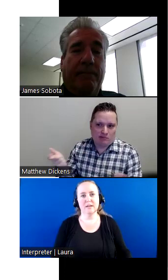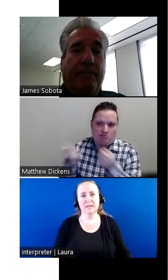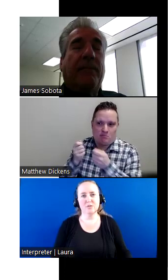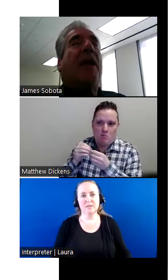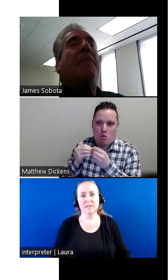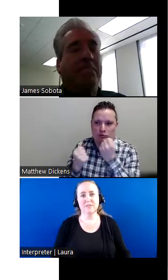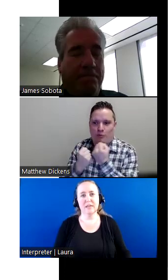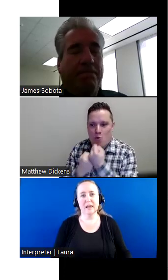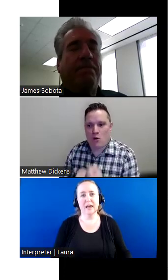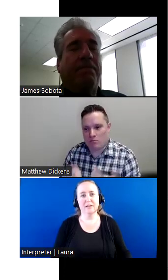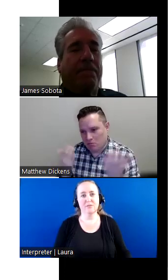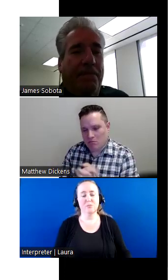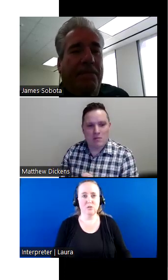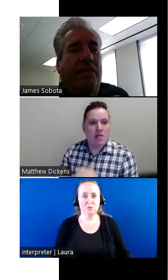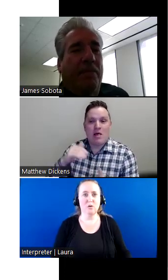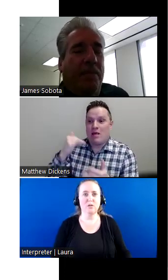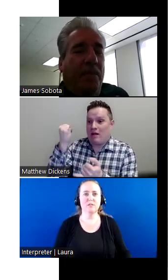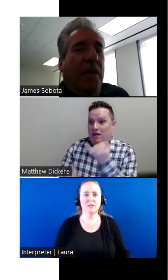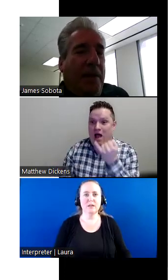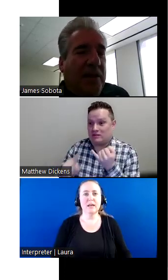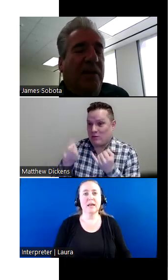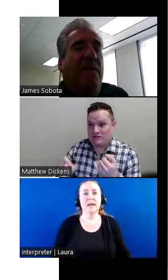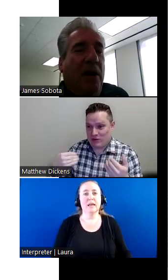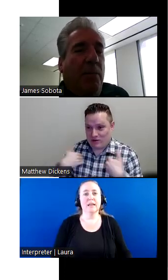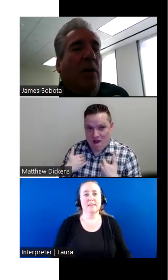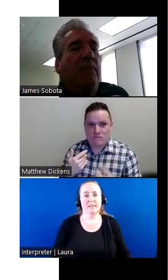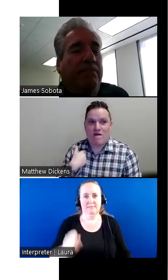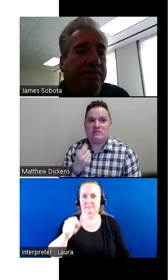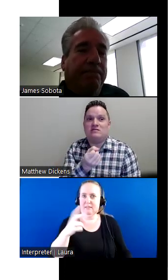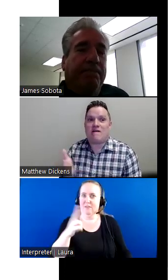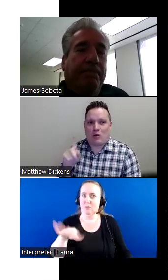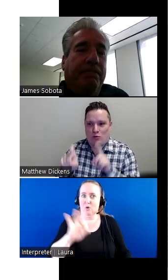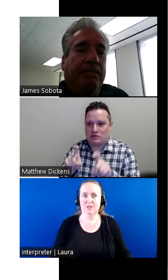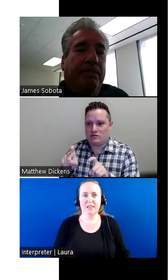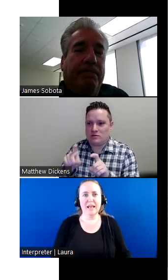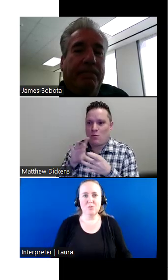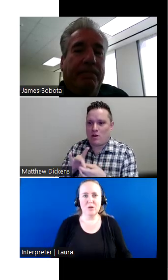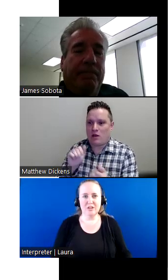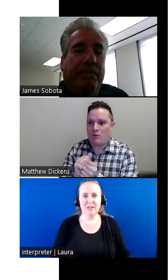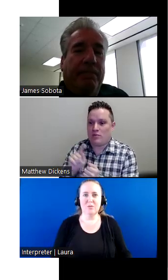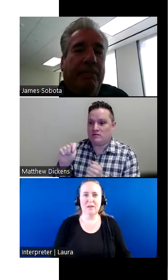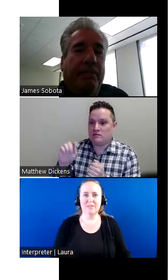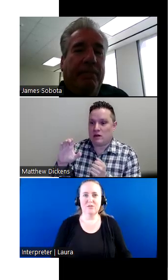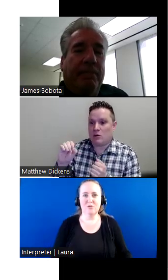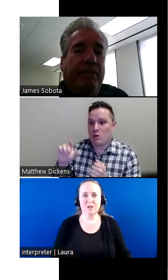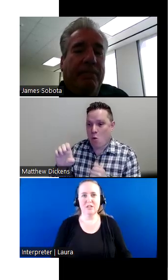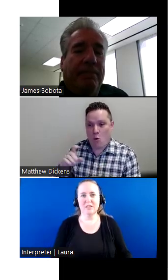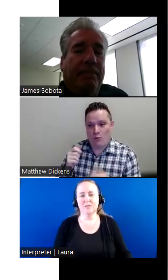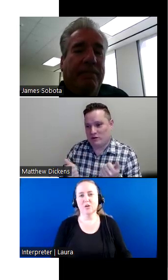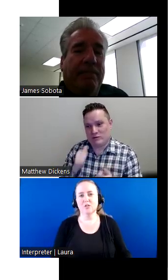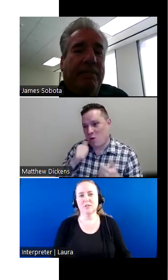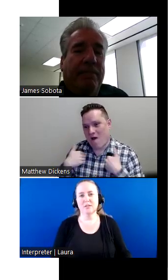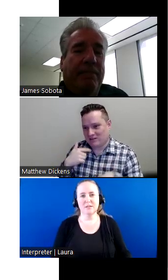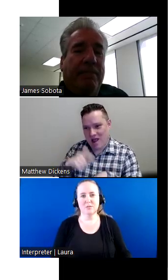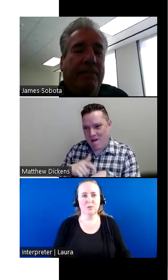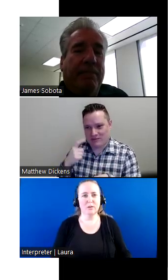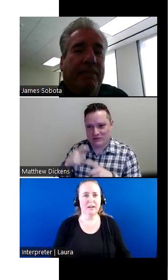bigger city to see if they have more support. Yes, very important. So the last question, I know we have several questions in